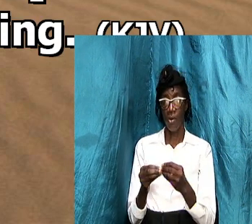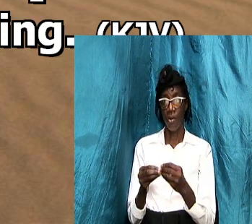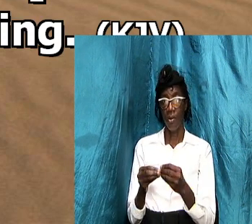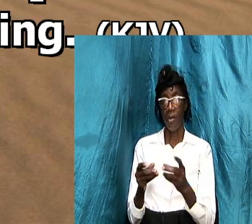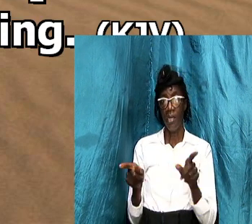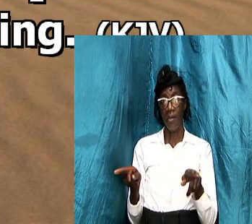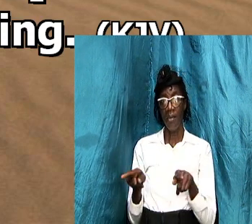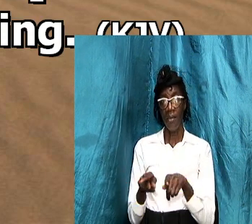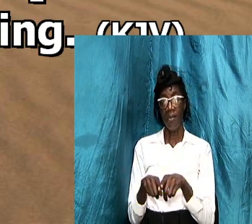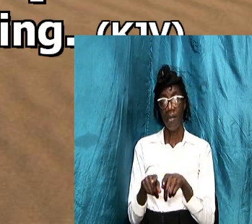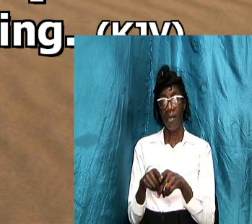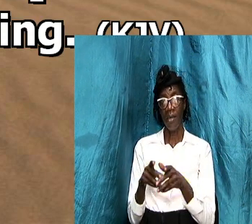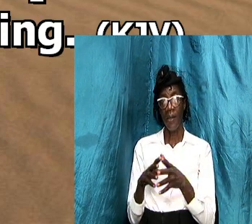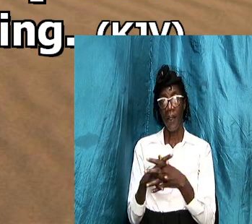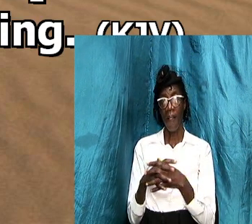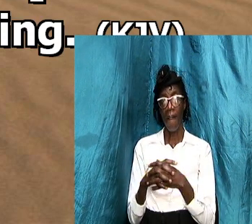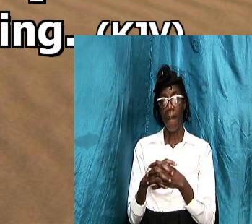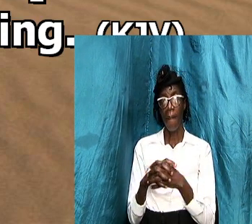earlier